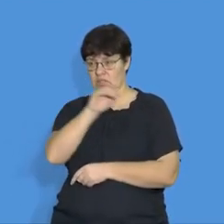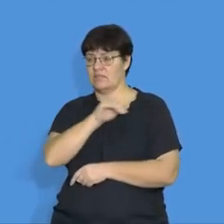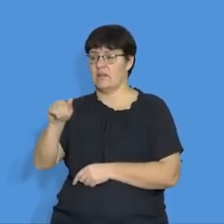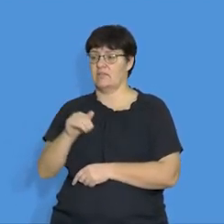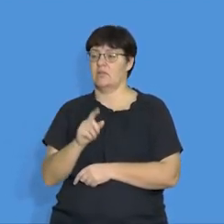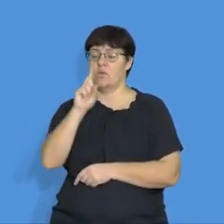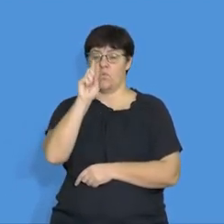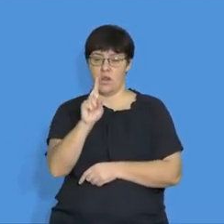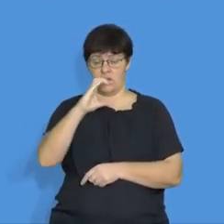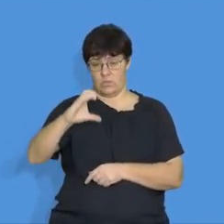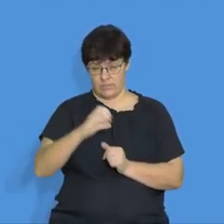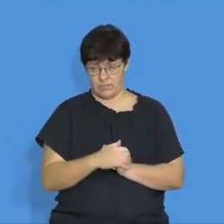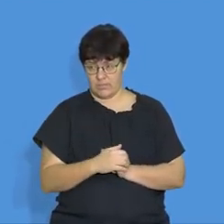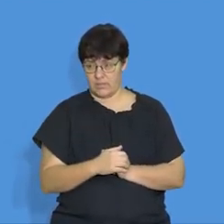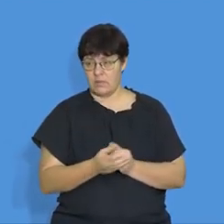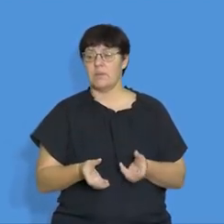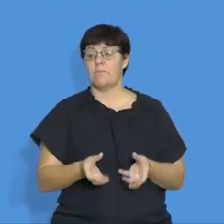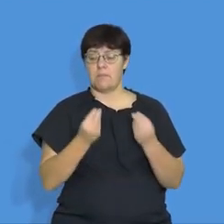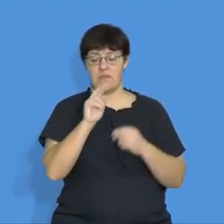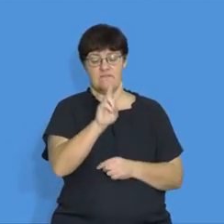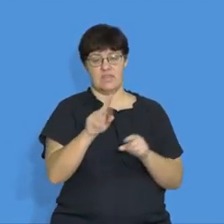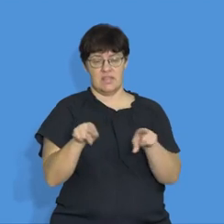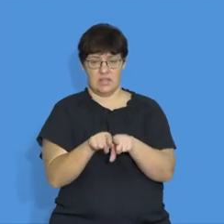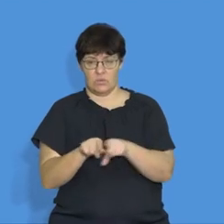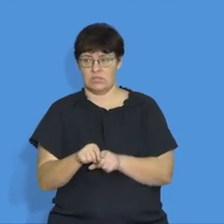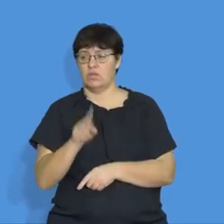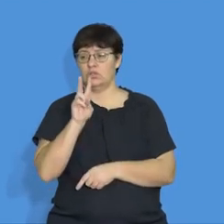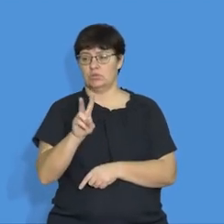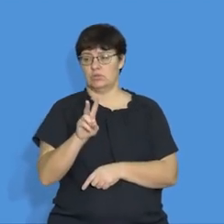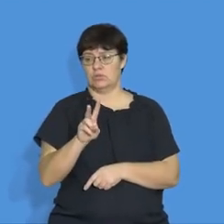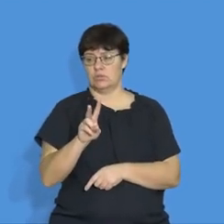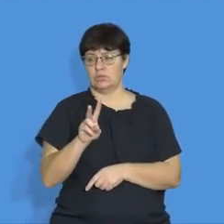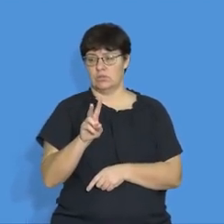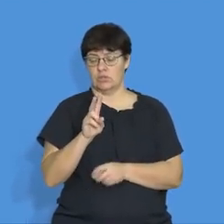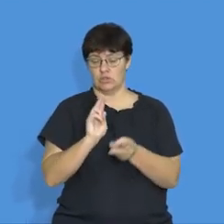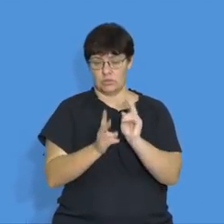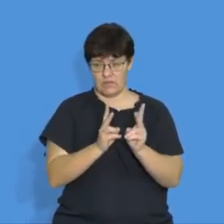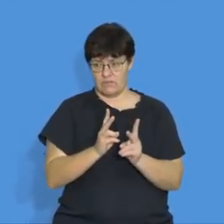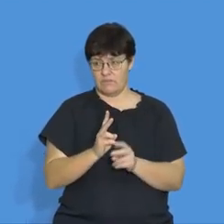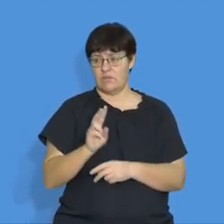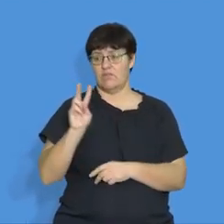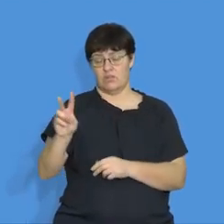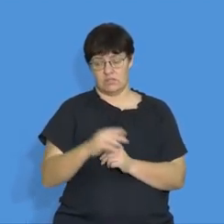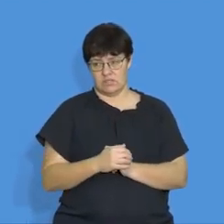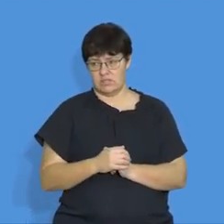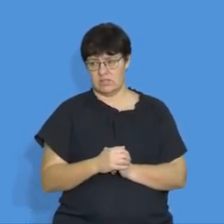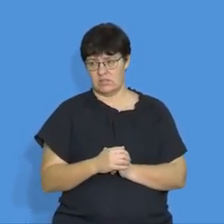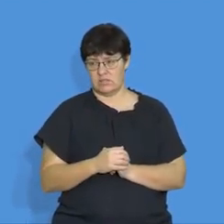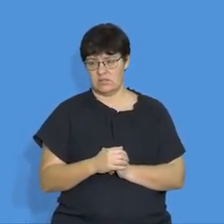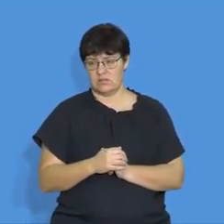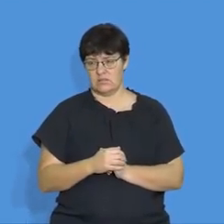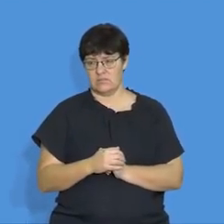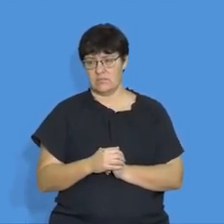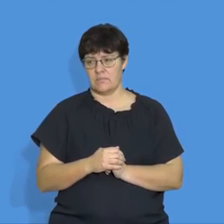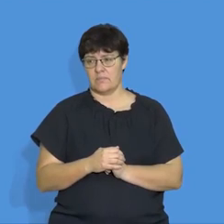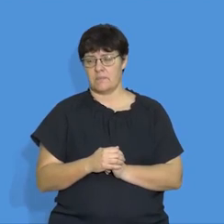one coulomb, which gives us V of what? 12 volts. Okay. That's what we are simply saying. All right.